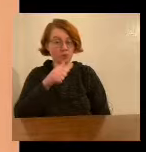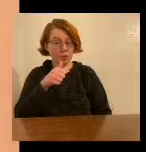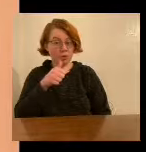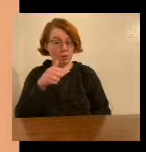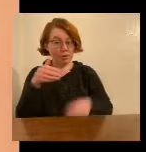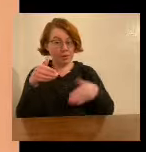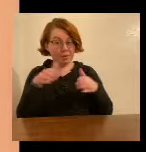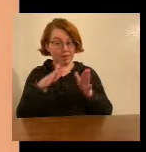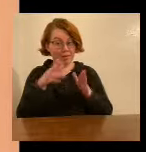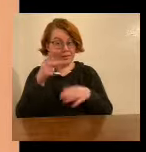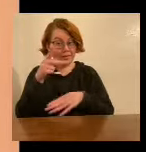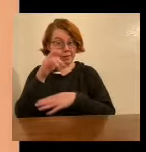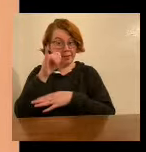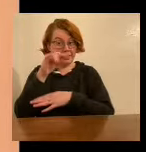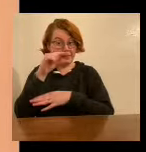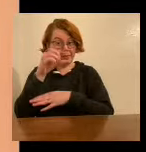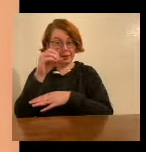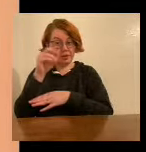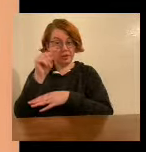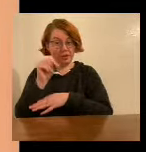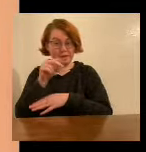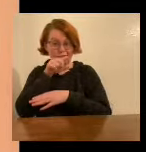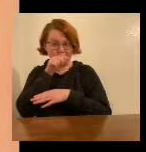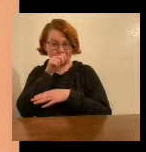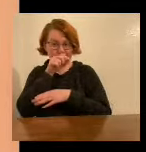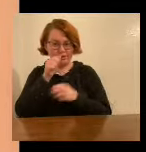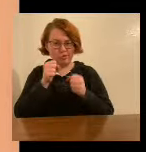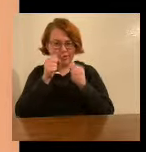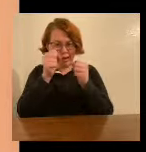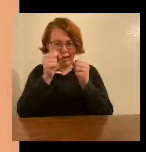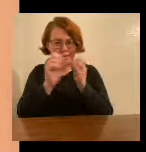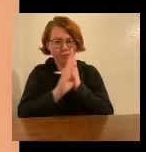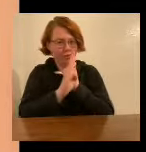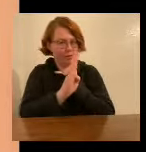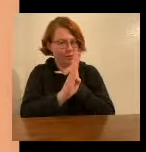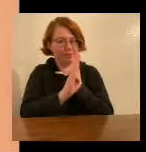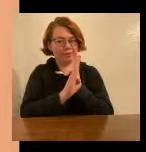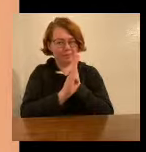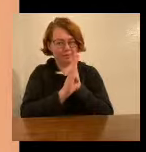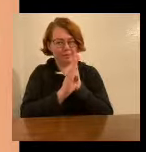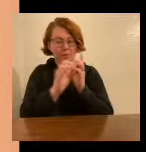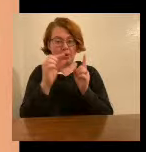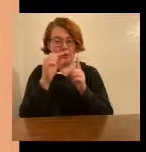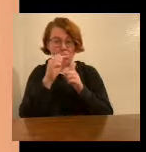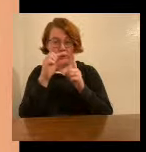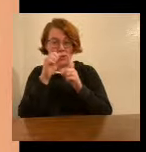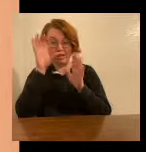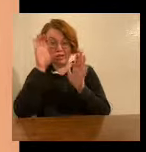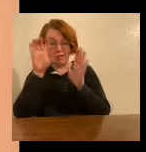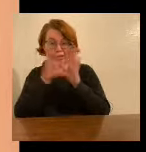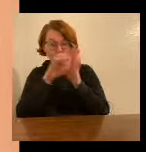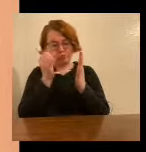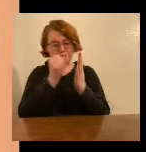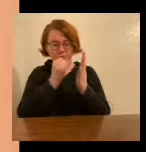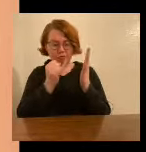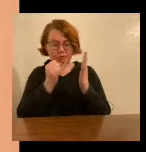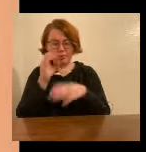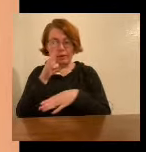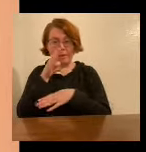Don't Let the Pigeon Drive the Bus. Words and Pictures by Mo Willems.